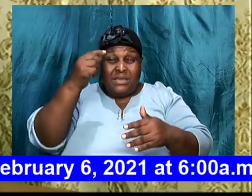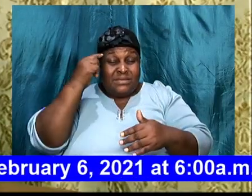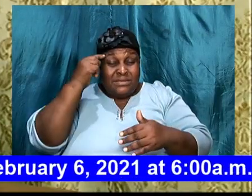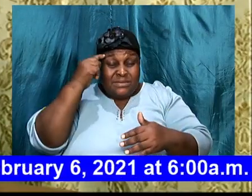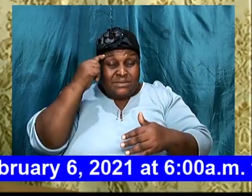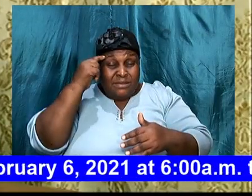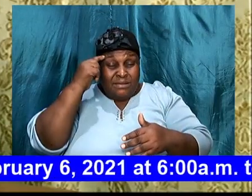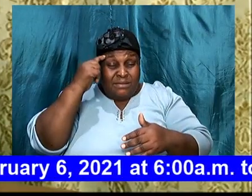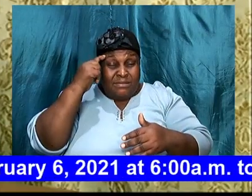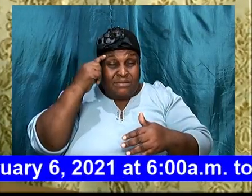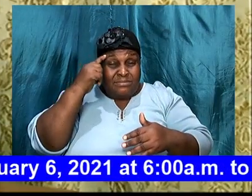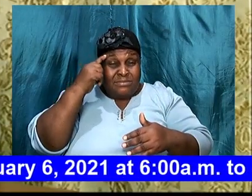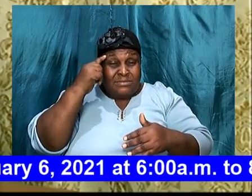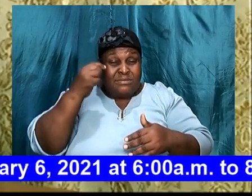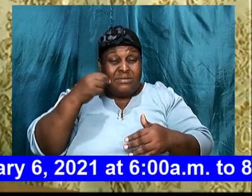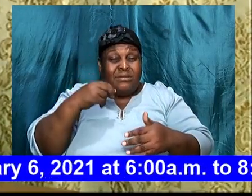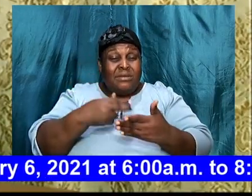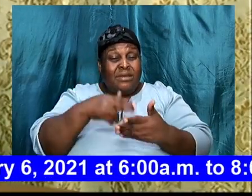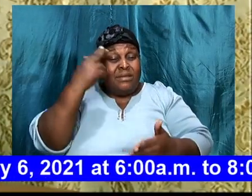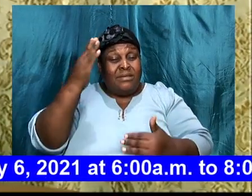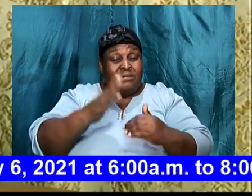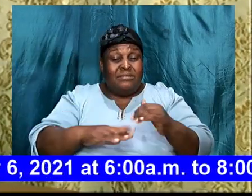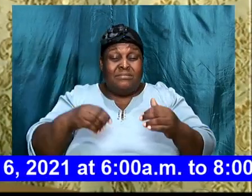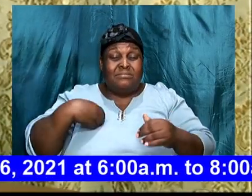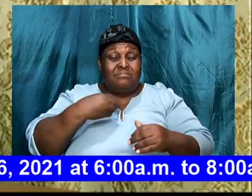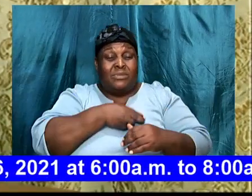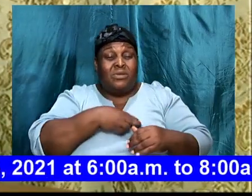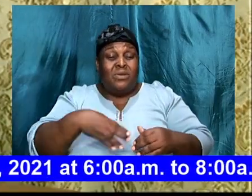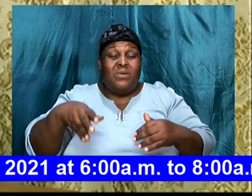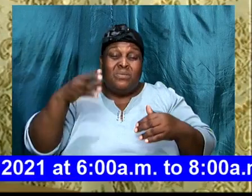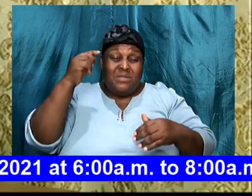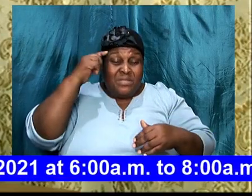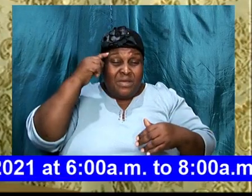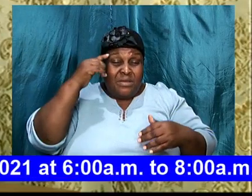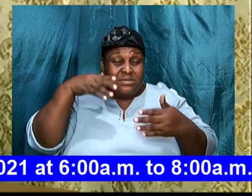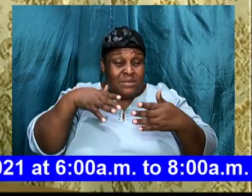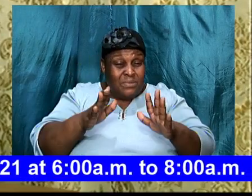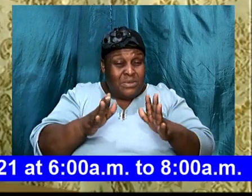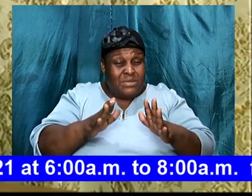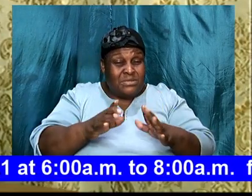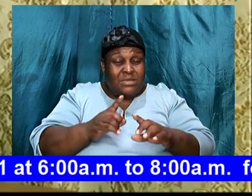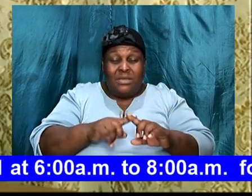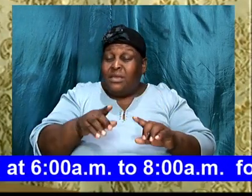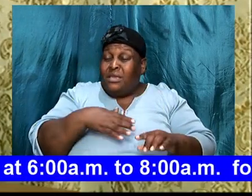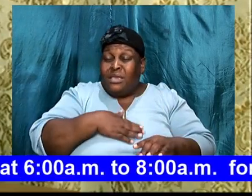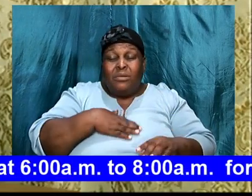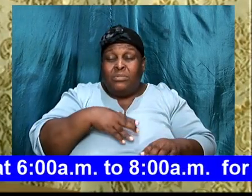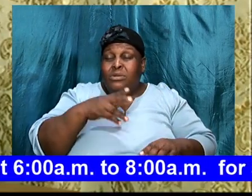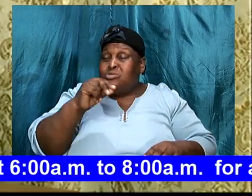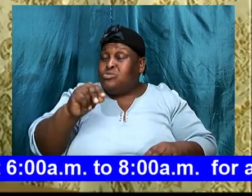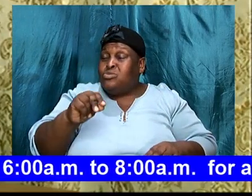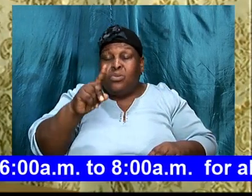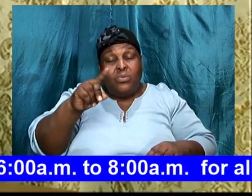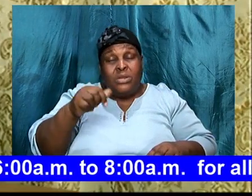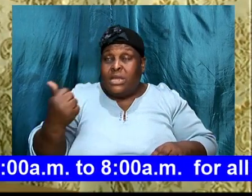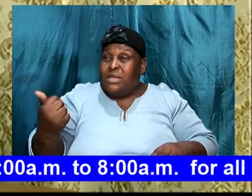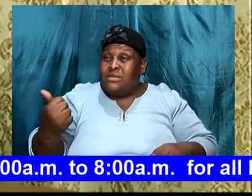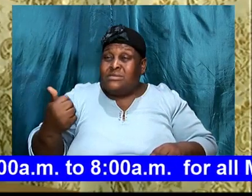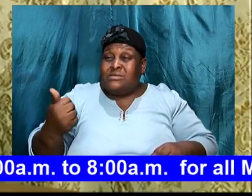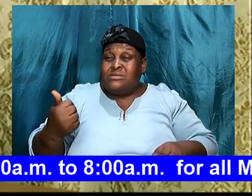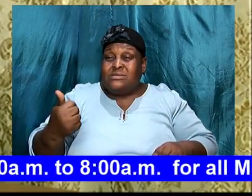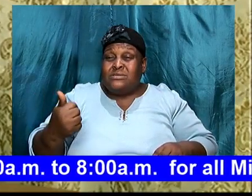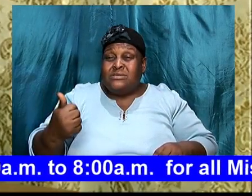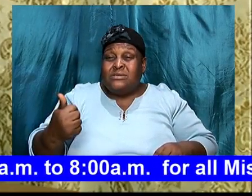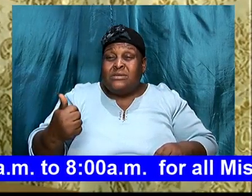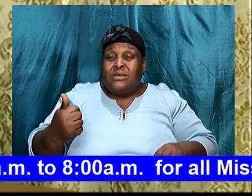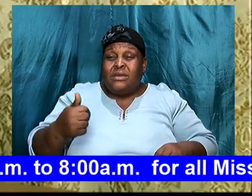than, our thoughts. So, we cannot please, ourselves, cannot please, anybody else, we must please, God,